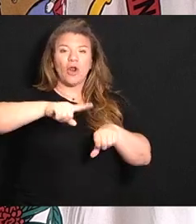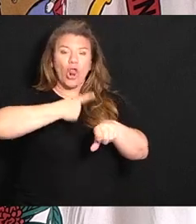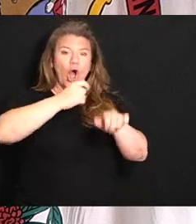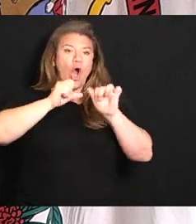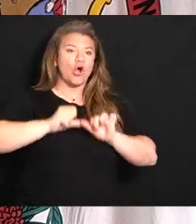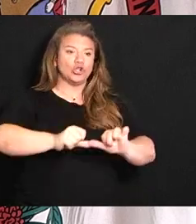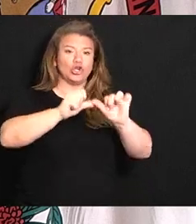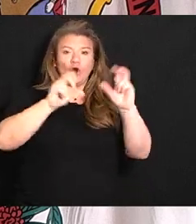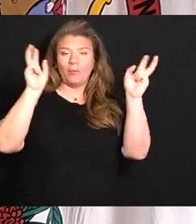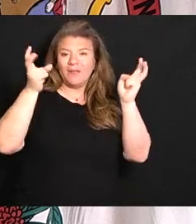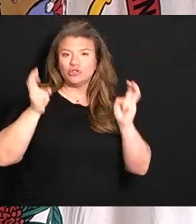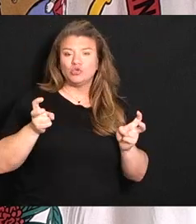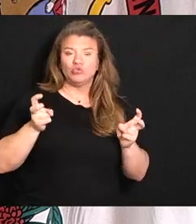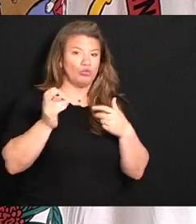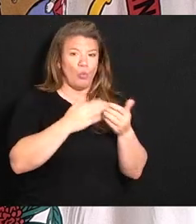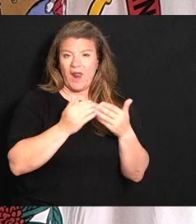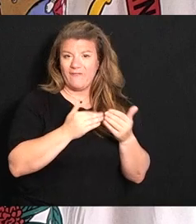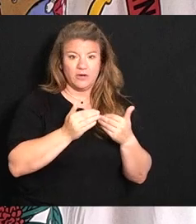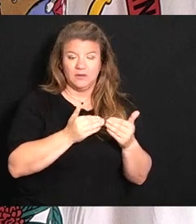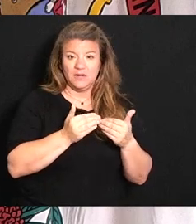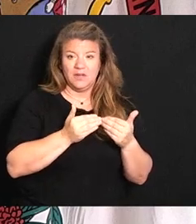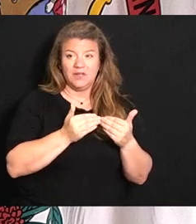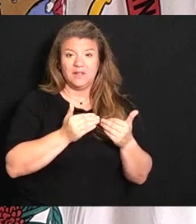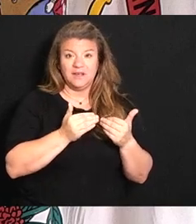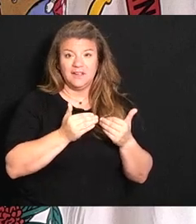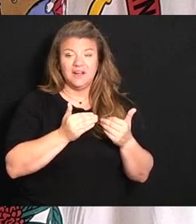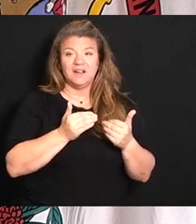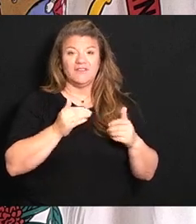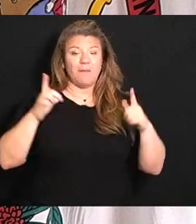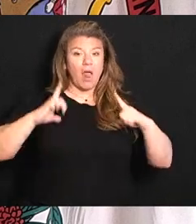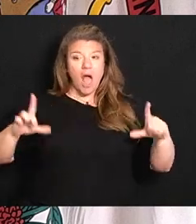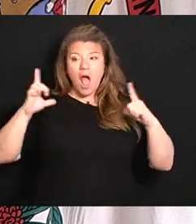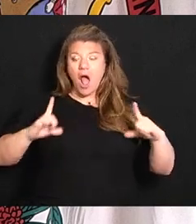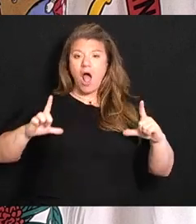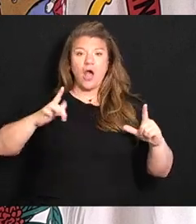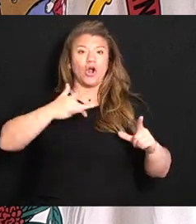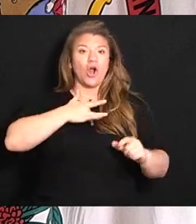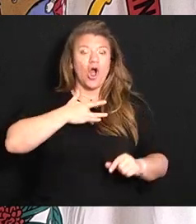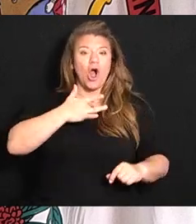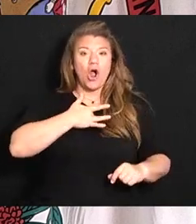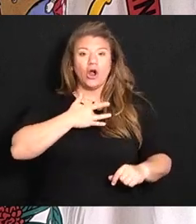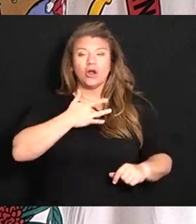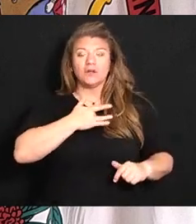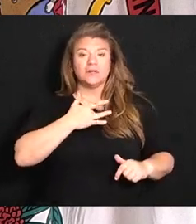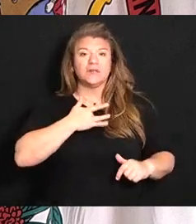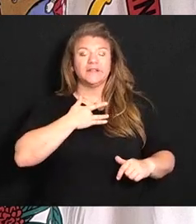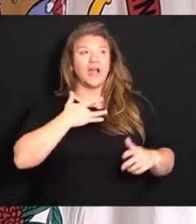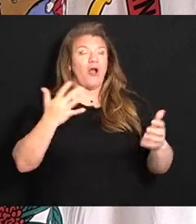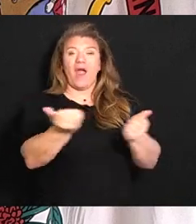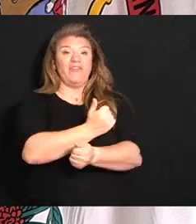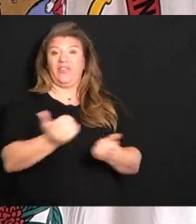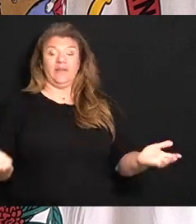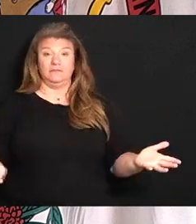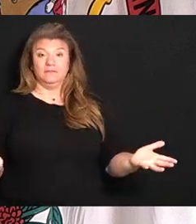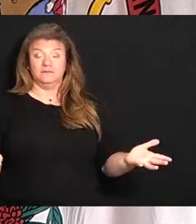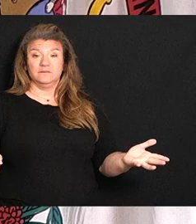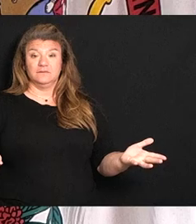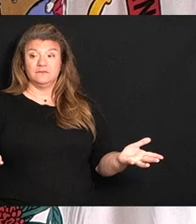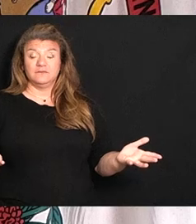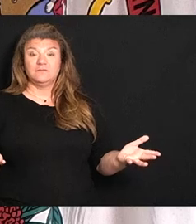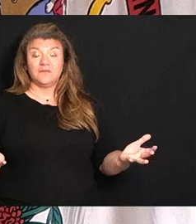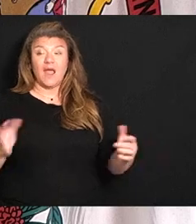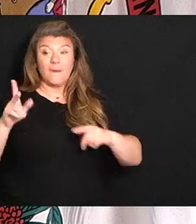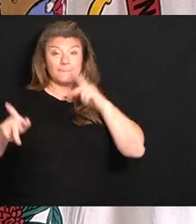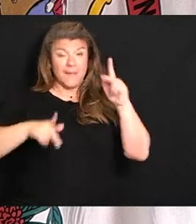issues or whatever it may be from lung or heart or everything I mean you know